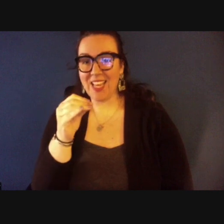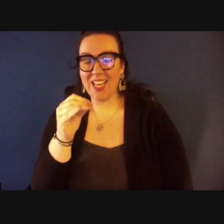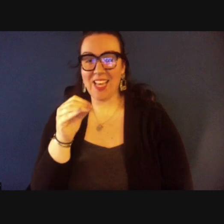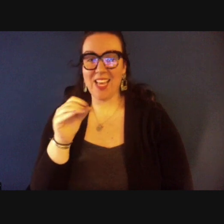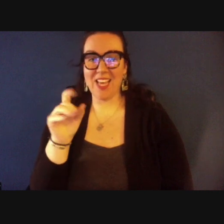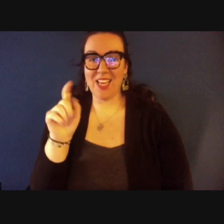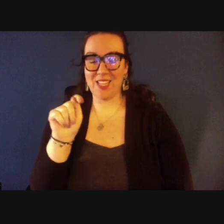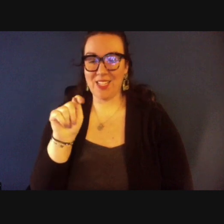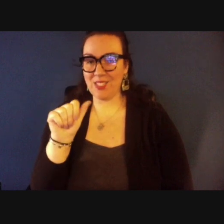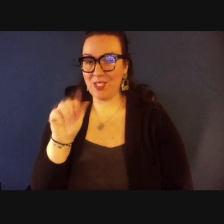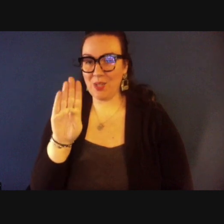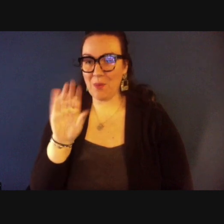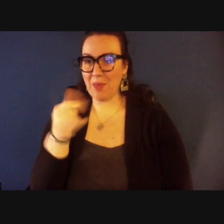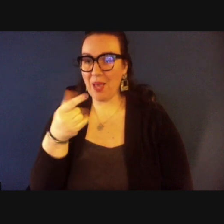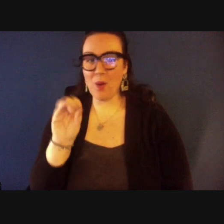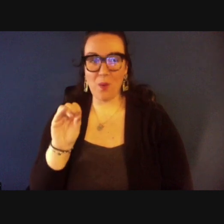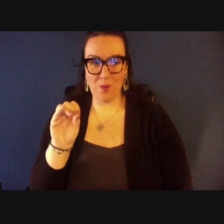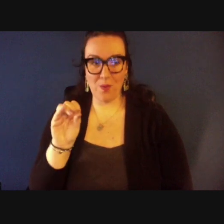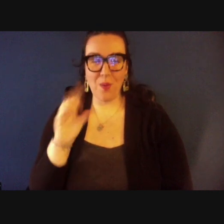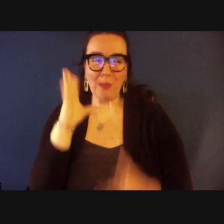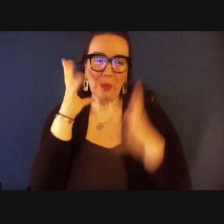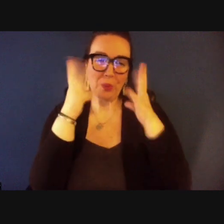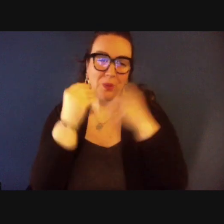very beautiful country